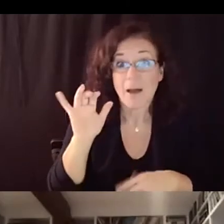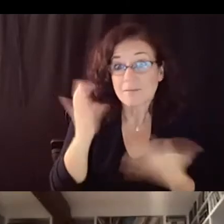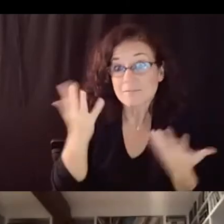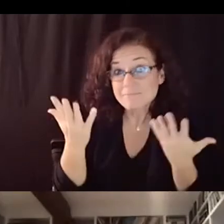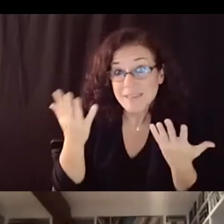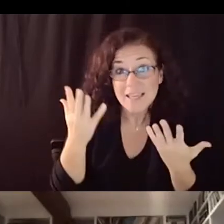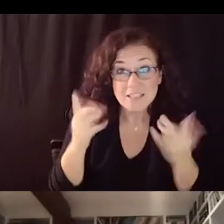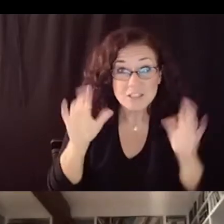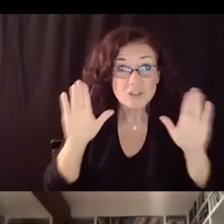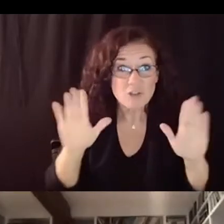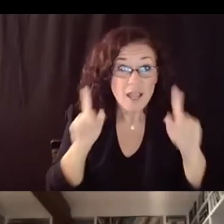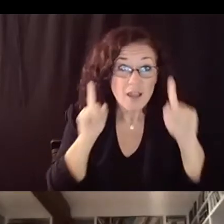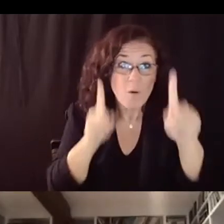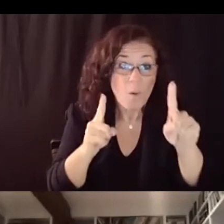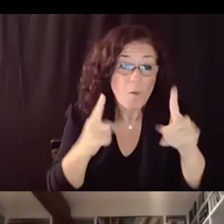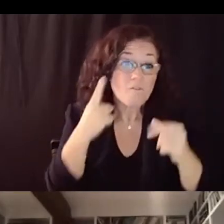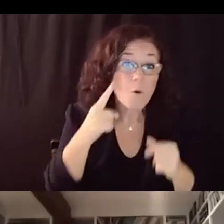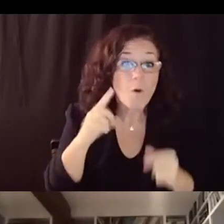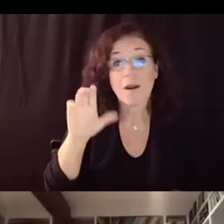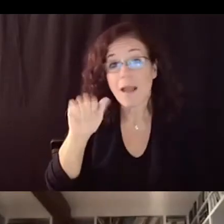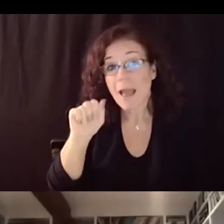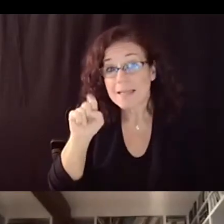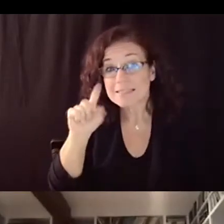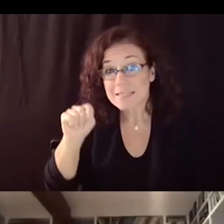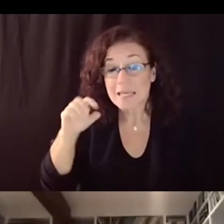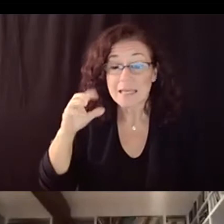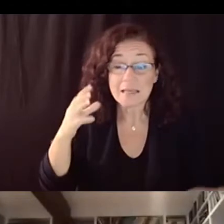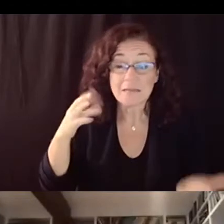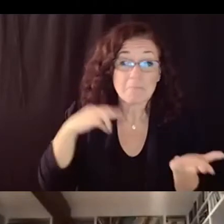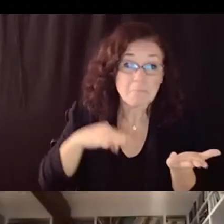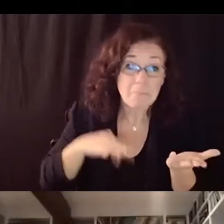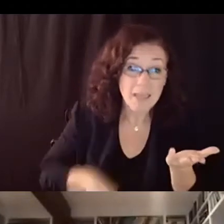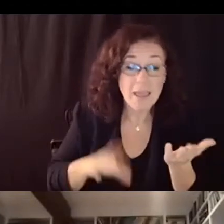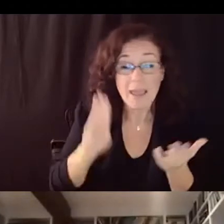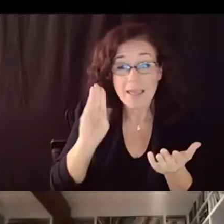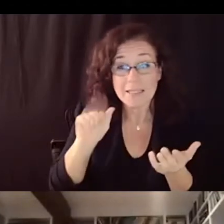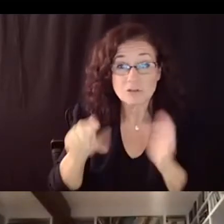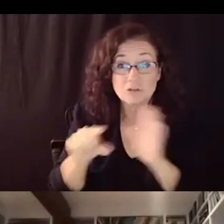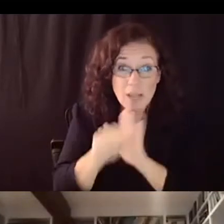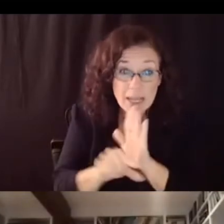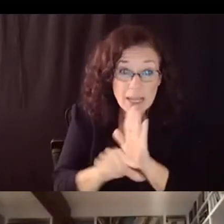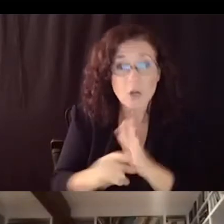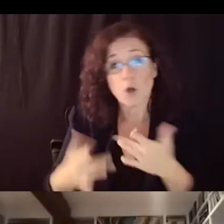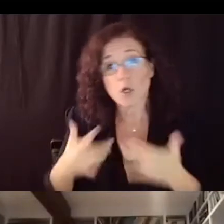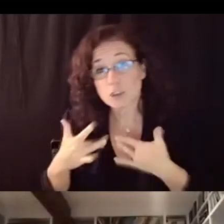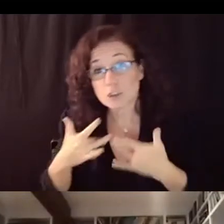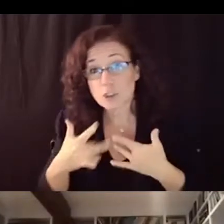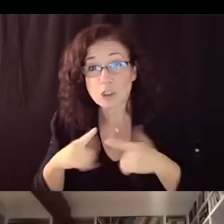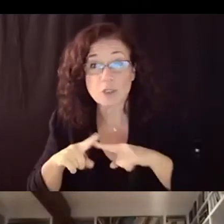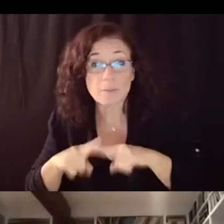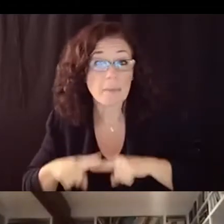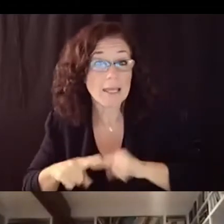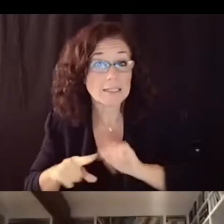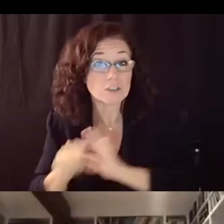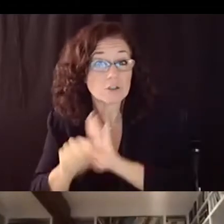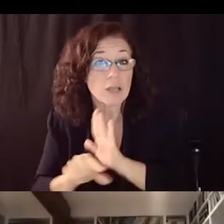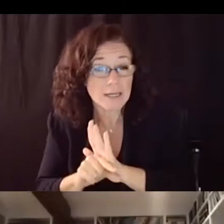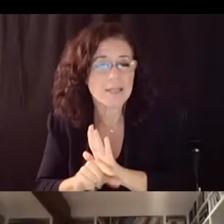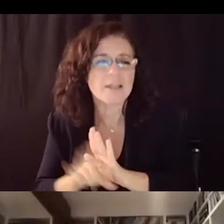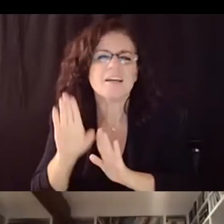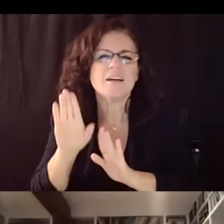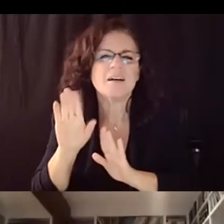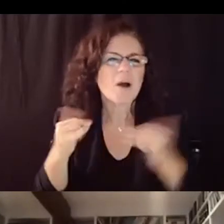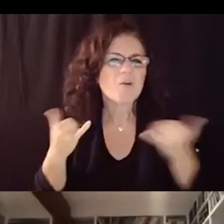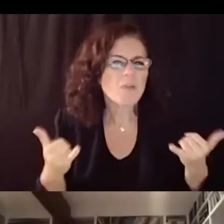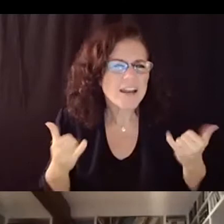asset based grading and standards based grading and i support it my concern tonight is what's best for my students right now and